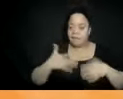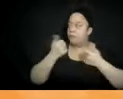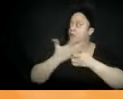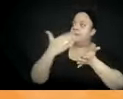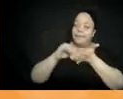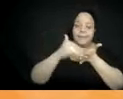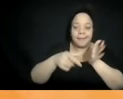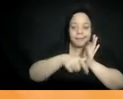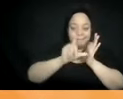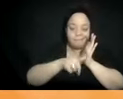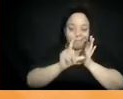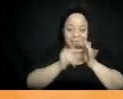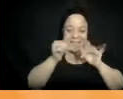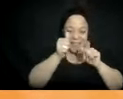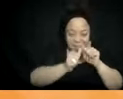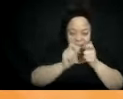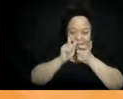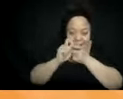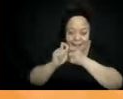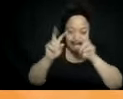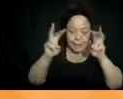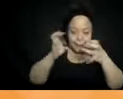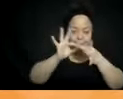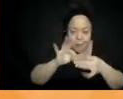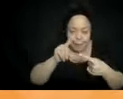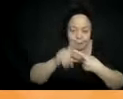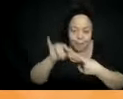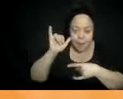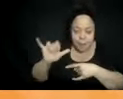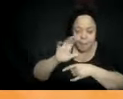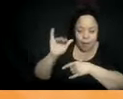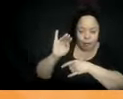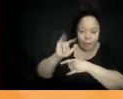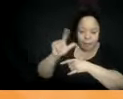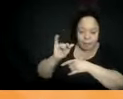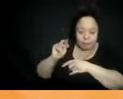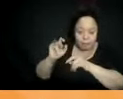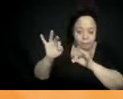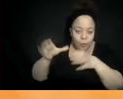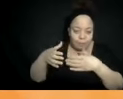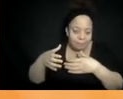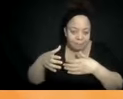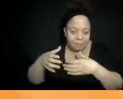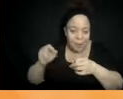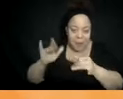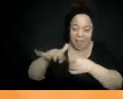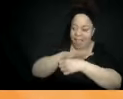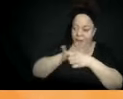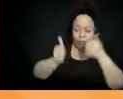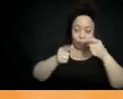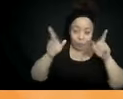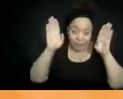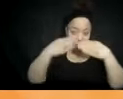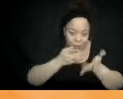focusing on. They're sampling of particular events. And you'll be invited to add your own